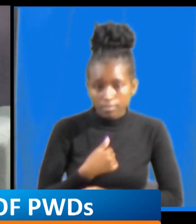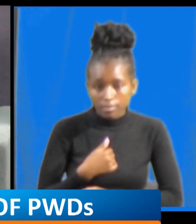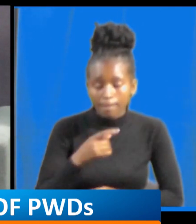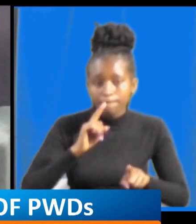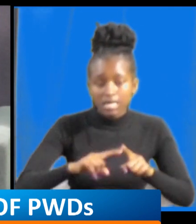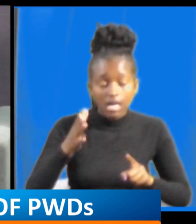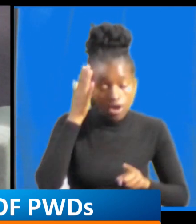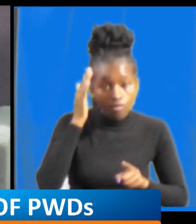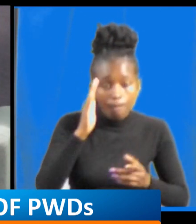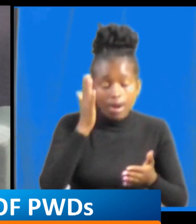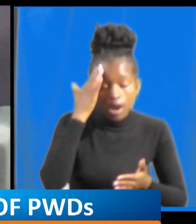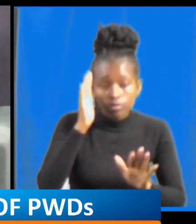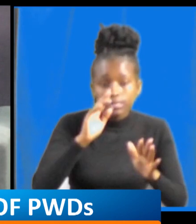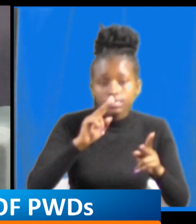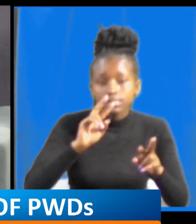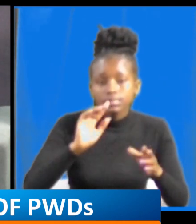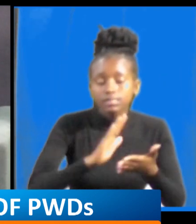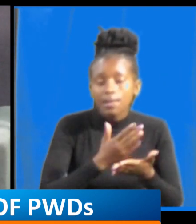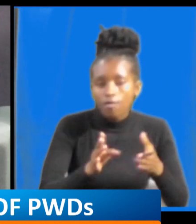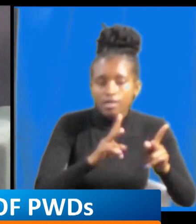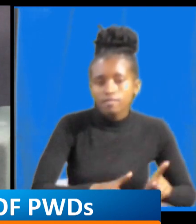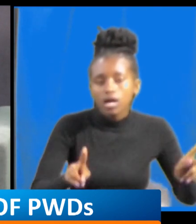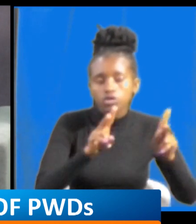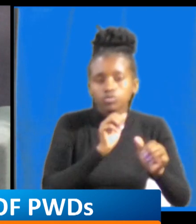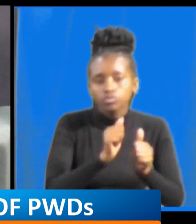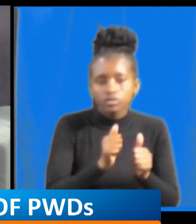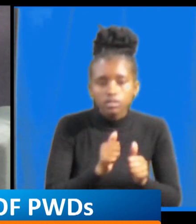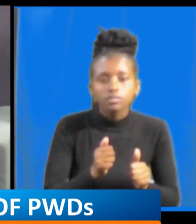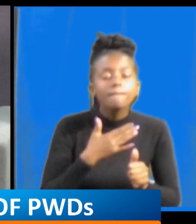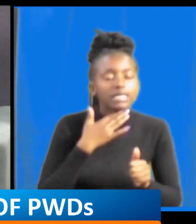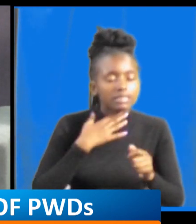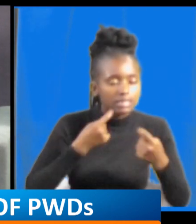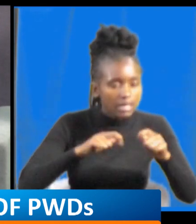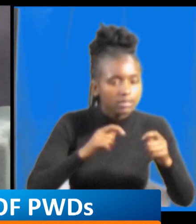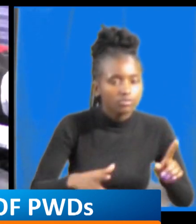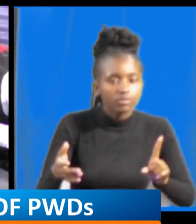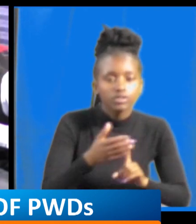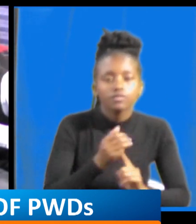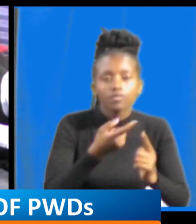with them what are some of them the core values what what they aim to achieve as APDK